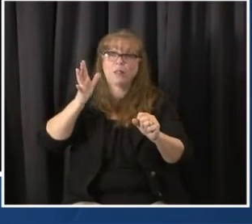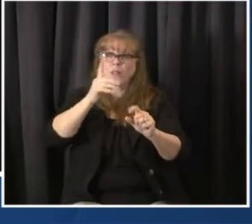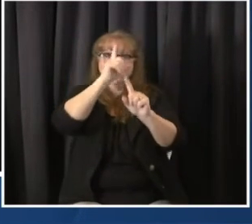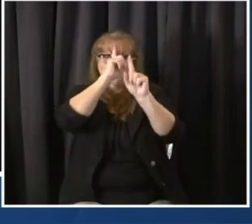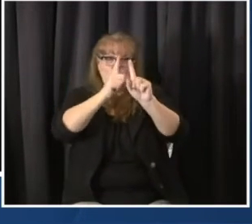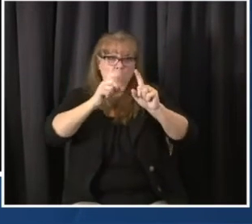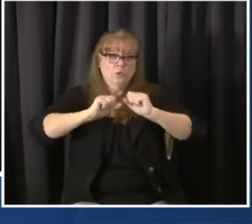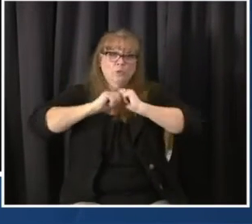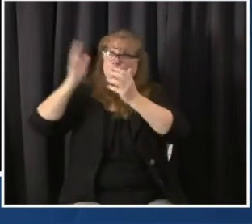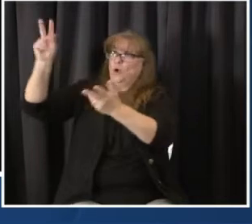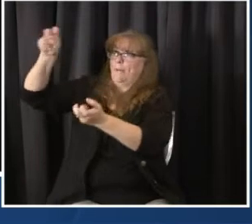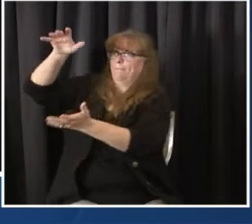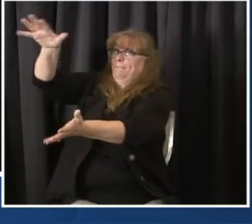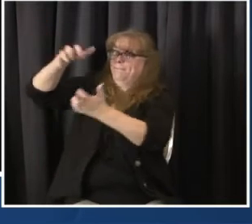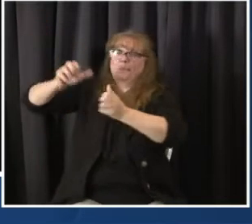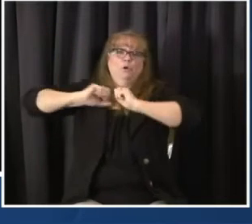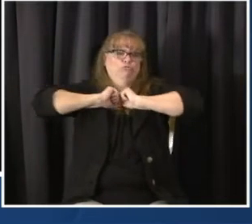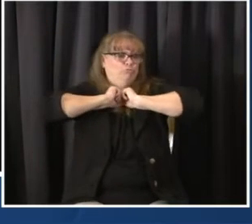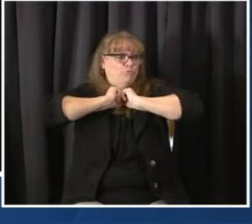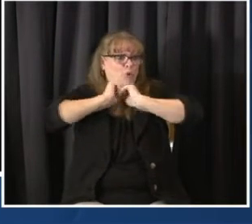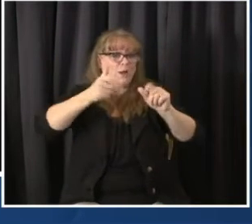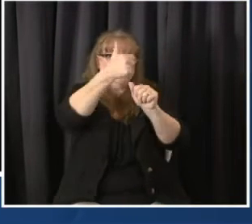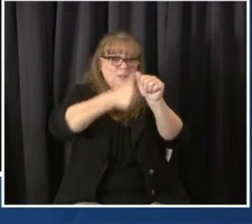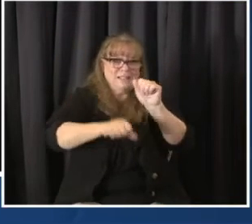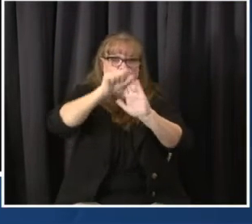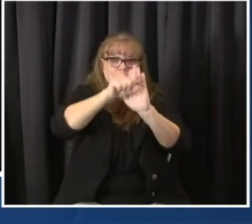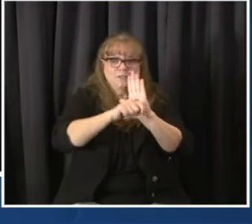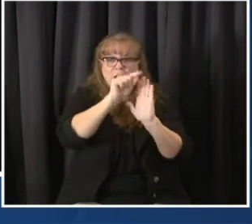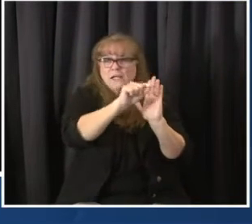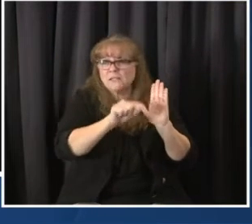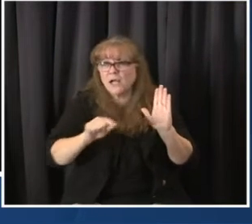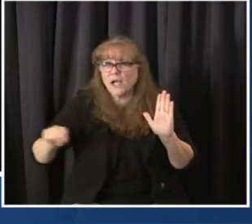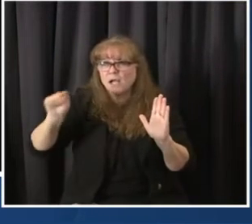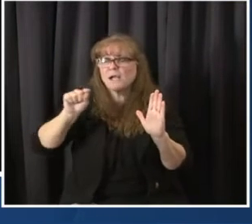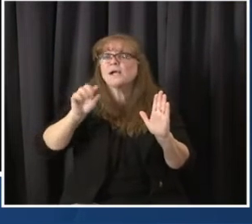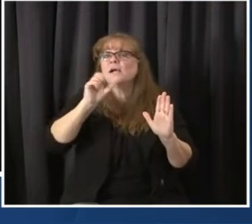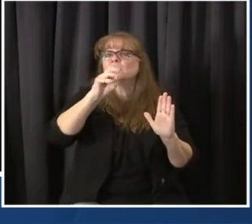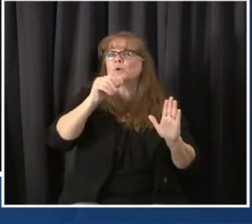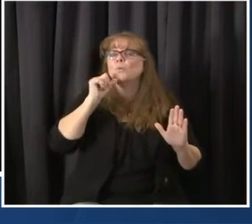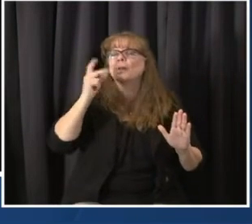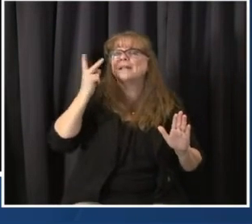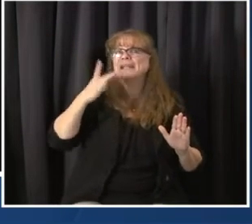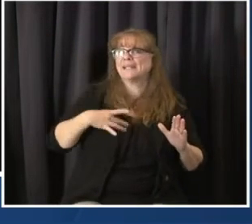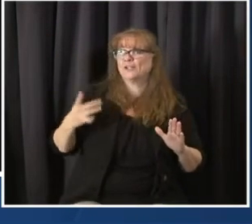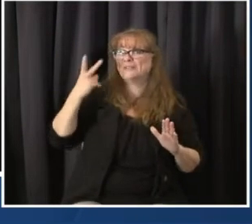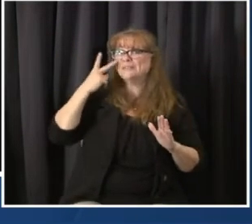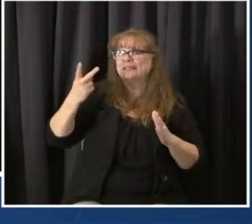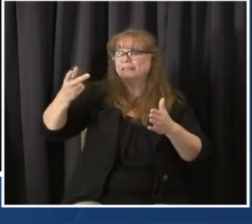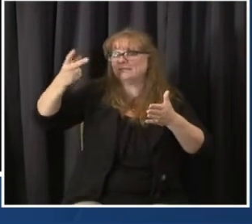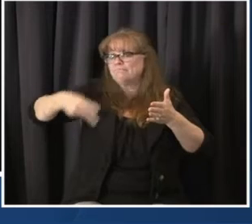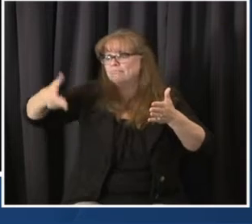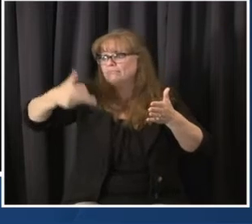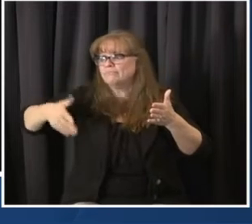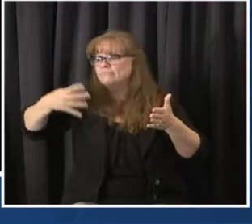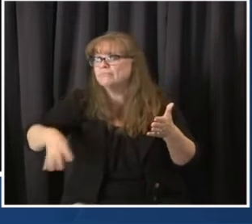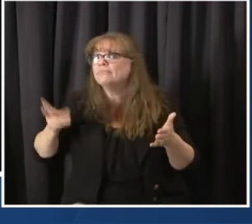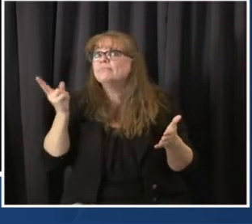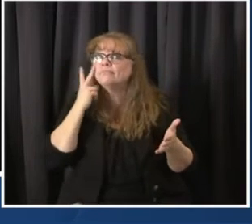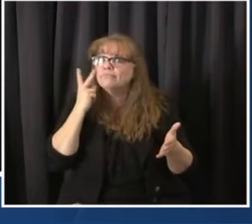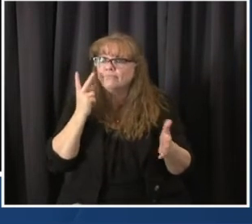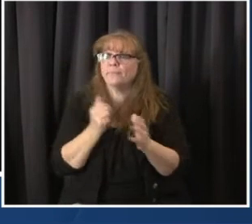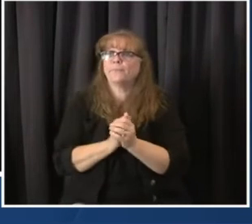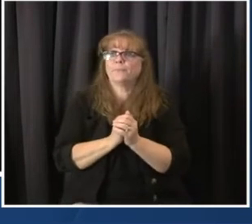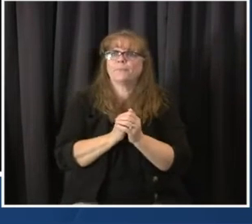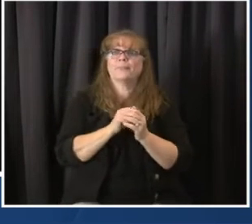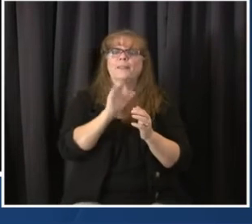interesting. It's a good concept. think it's the right thing to do. But currently, the federal government pairs the vaccines for